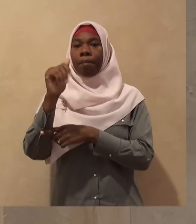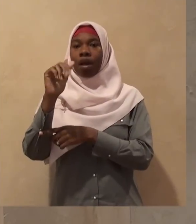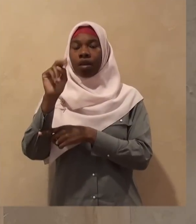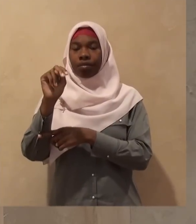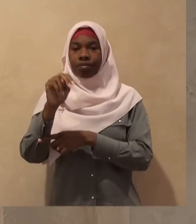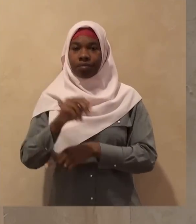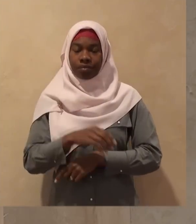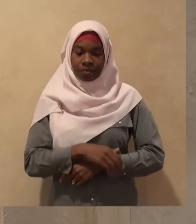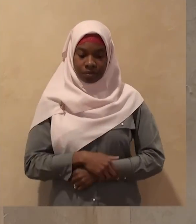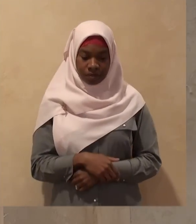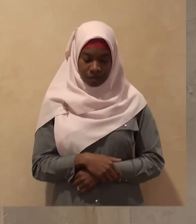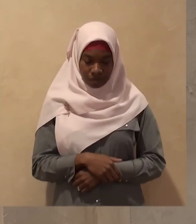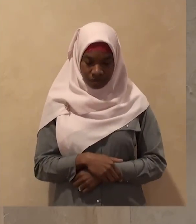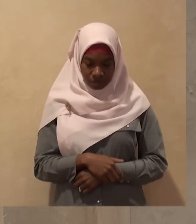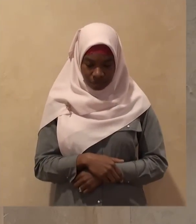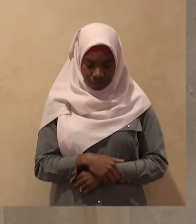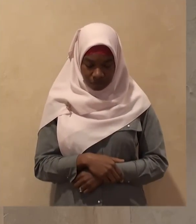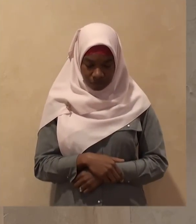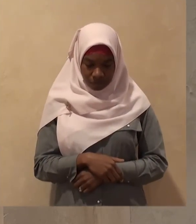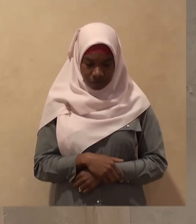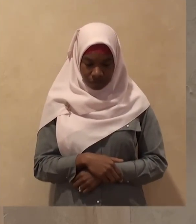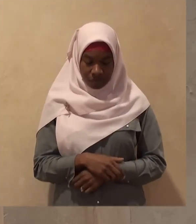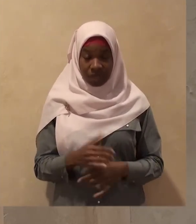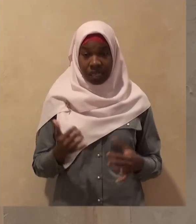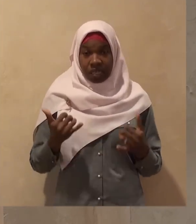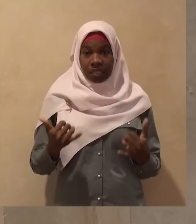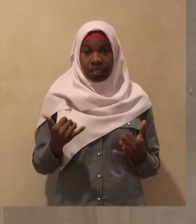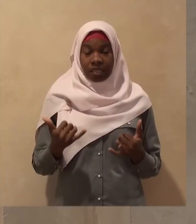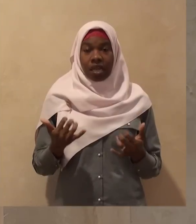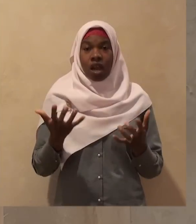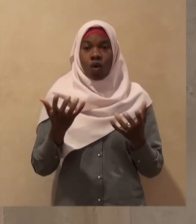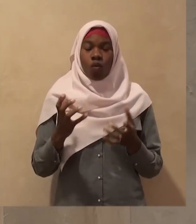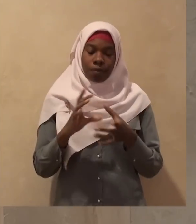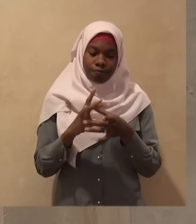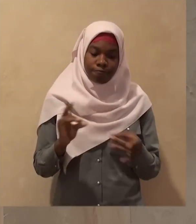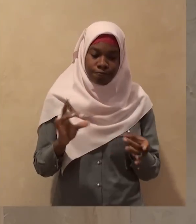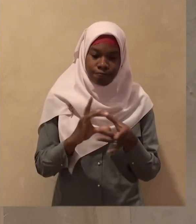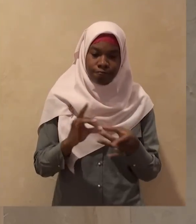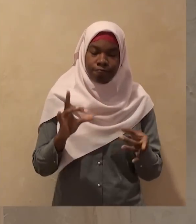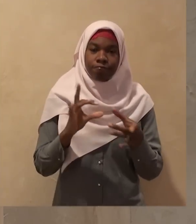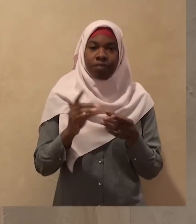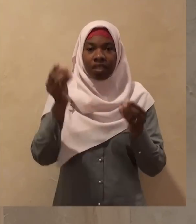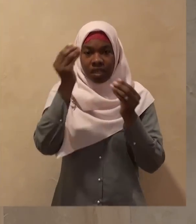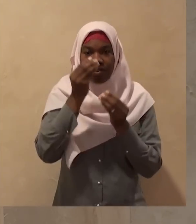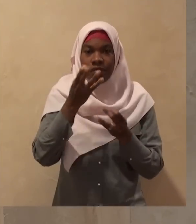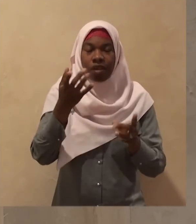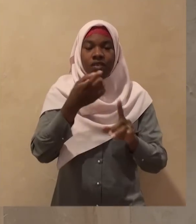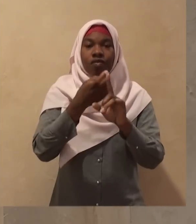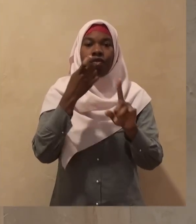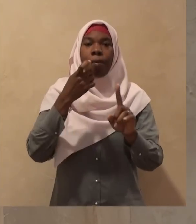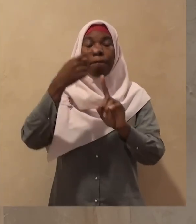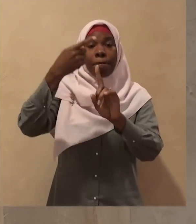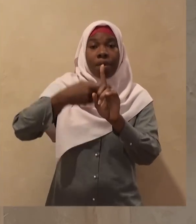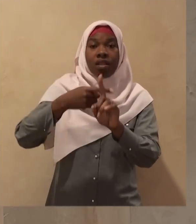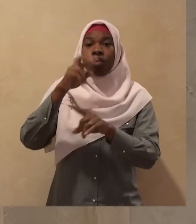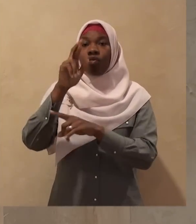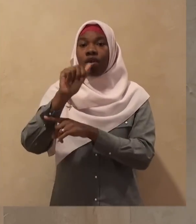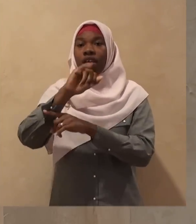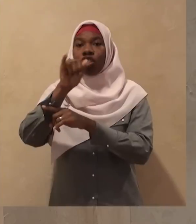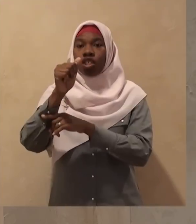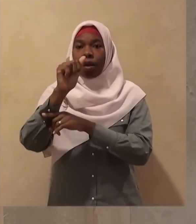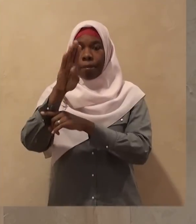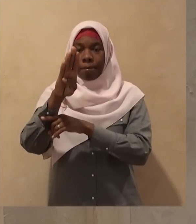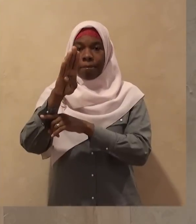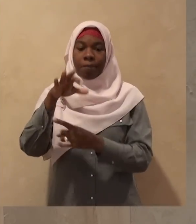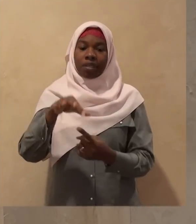brothers and sisters today I would like to share with you some information about the month of Rajab in the light of the Quran